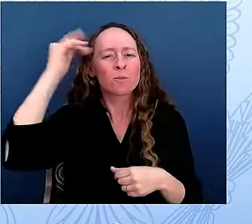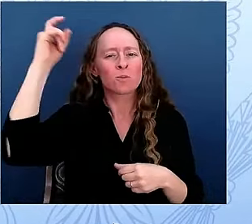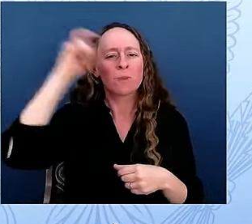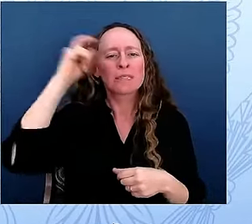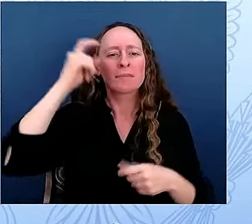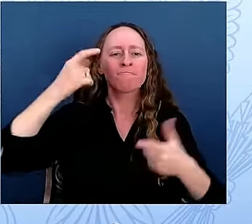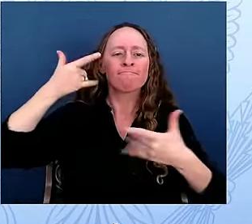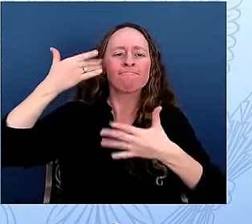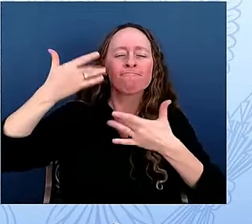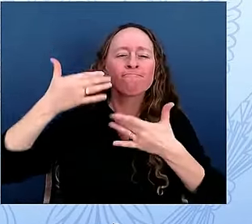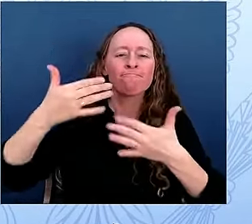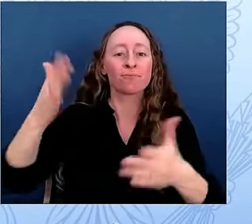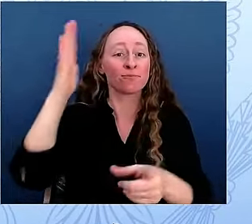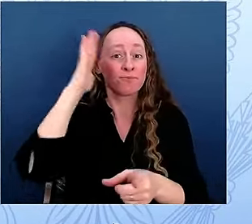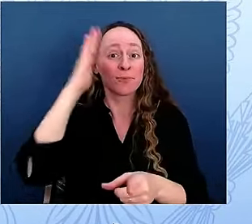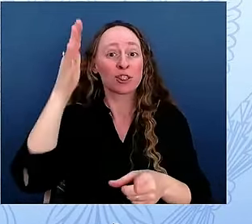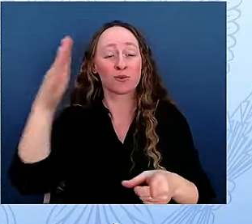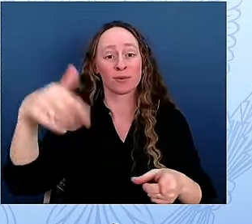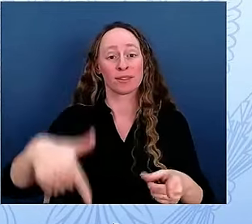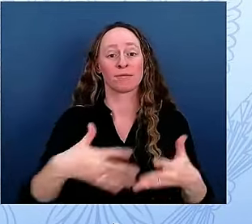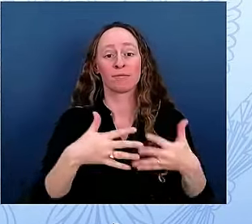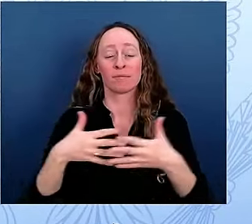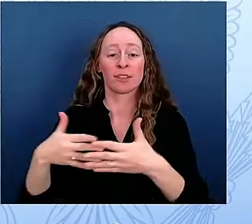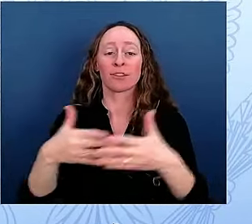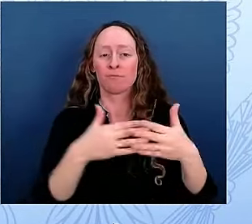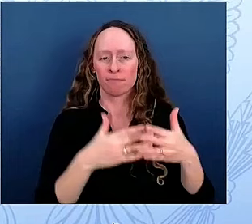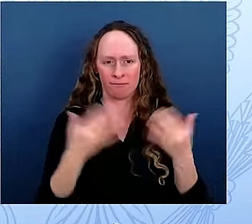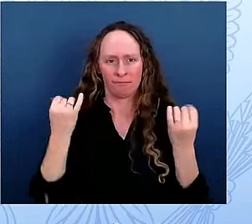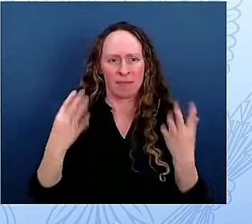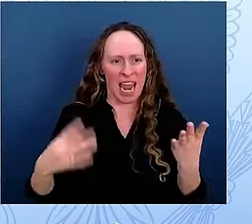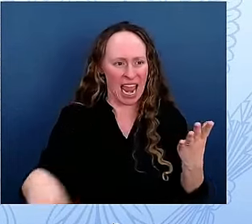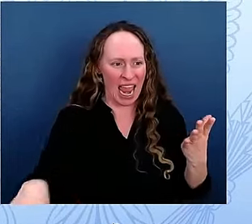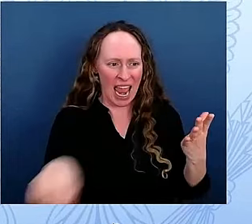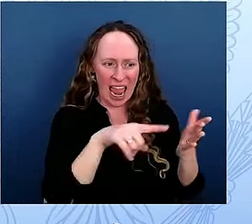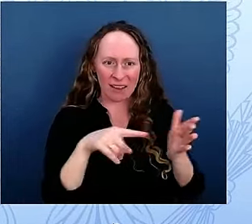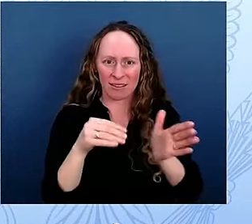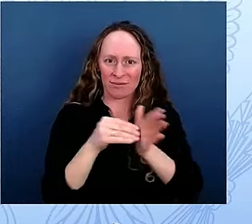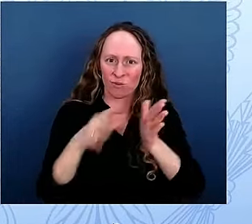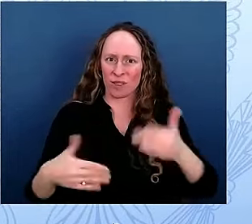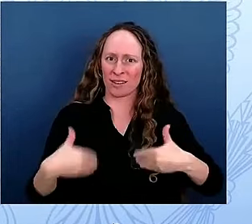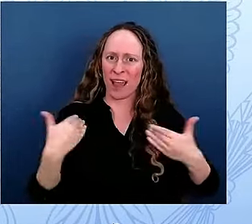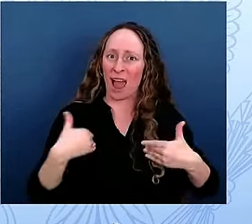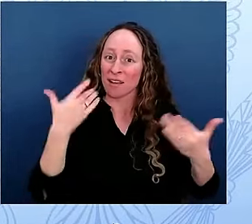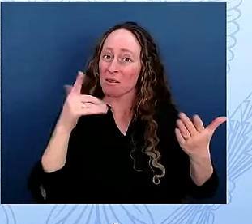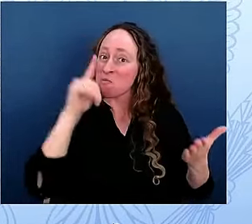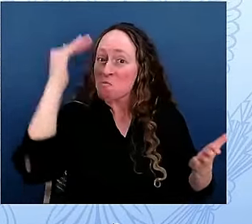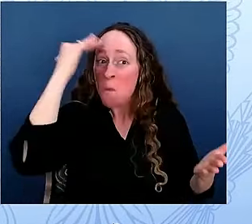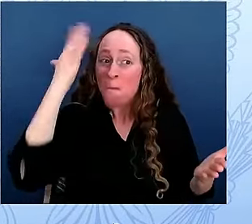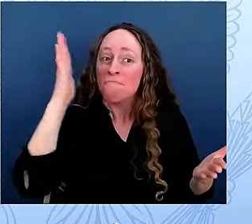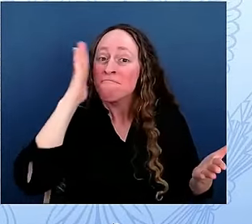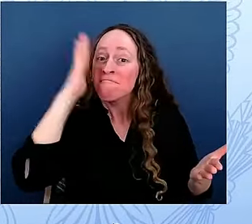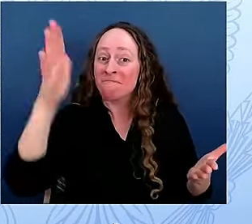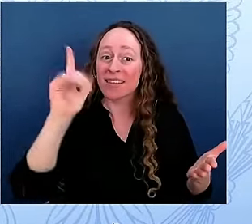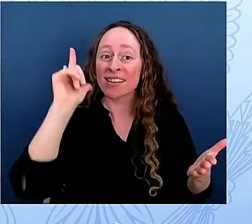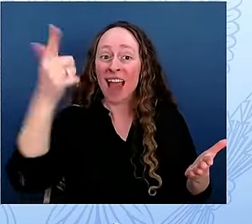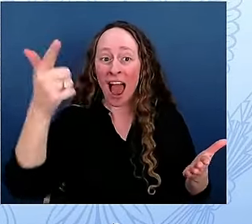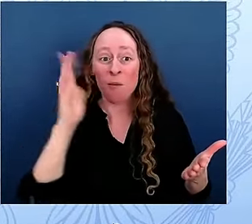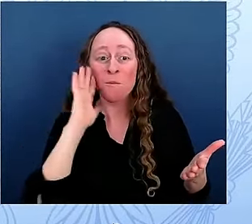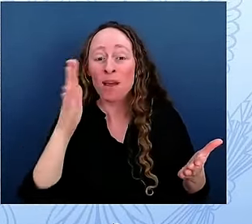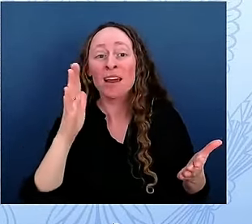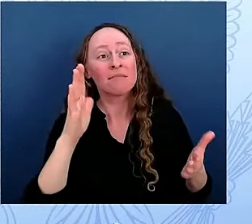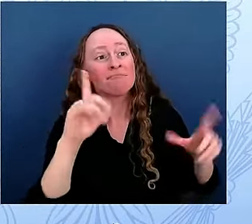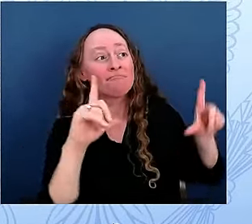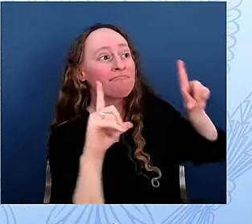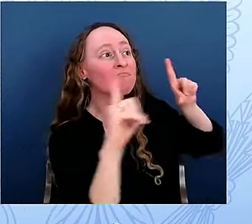talking to all the students here, maybe one day, your portraits, one of your